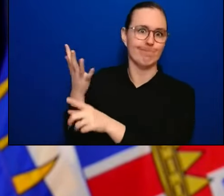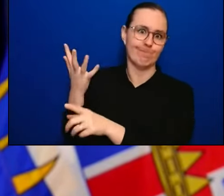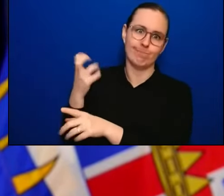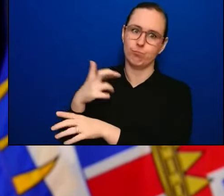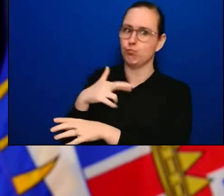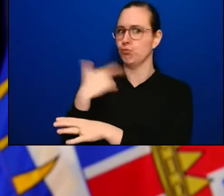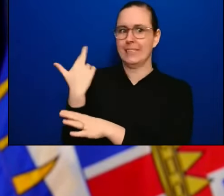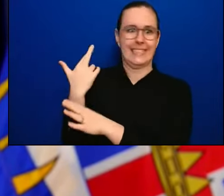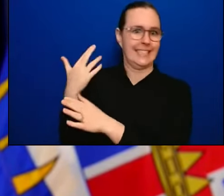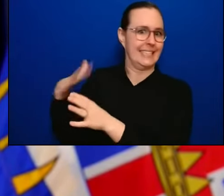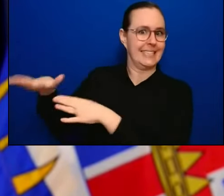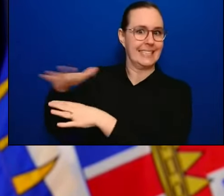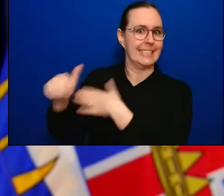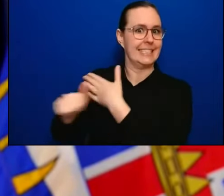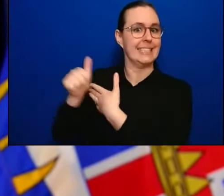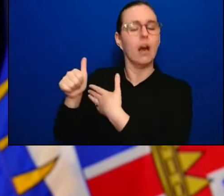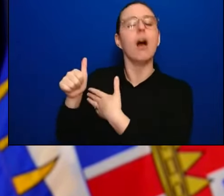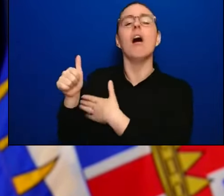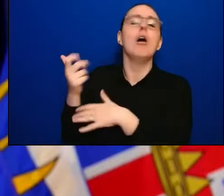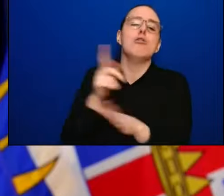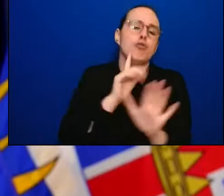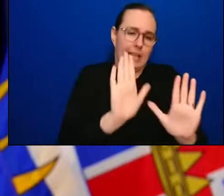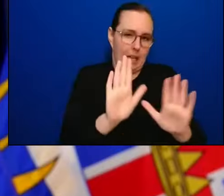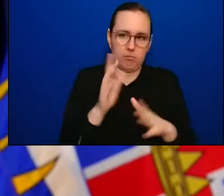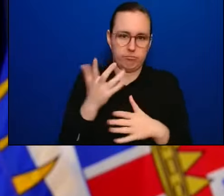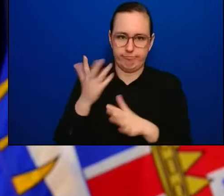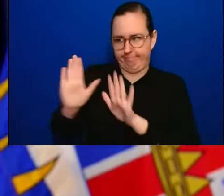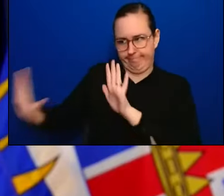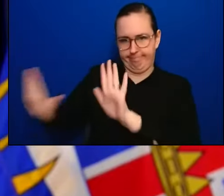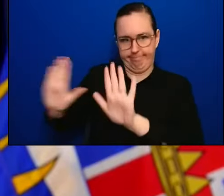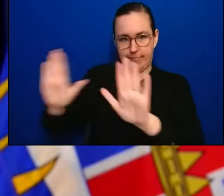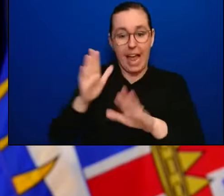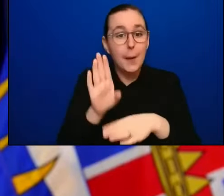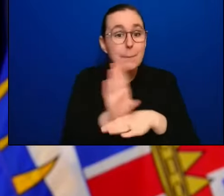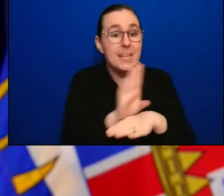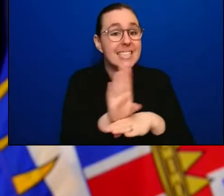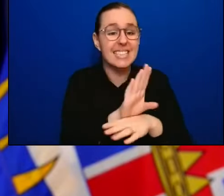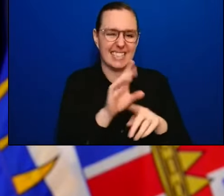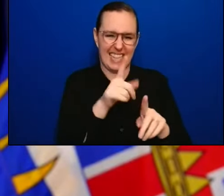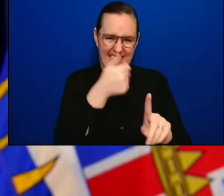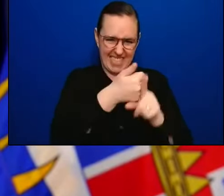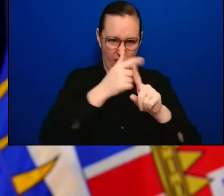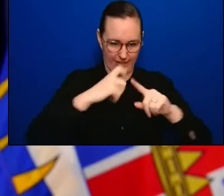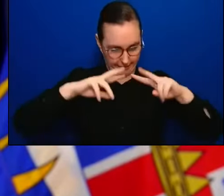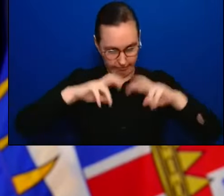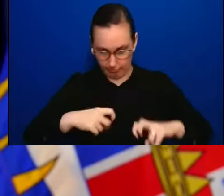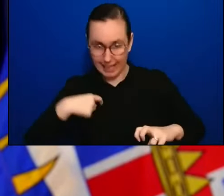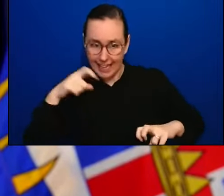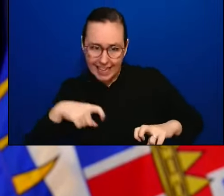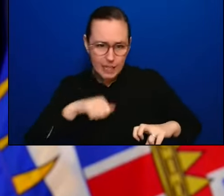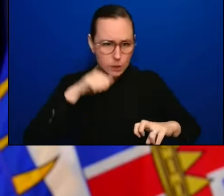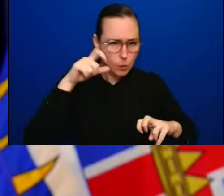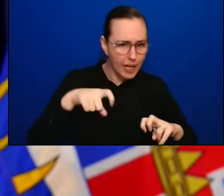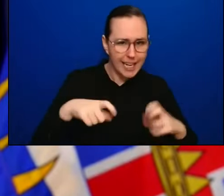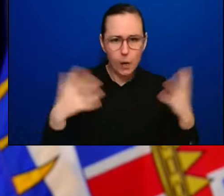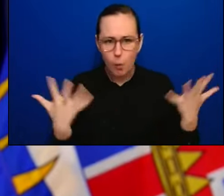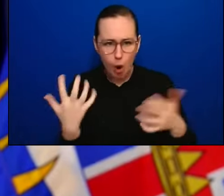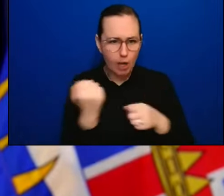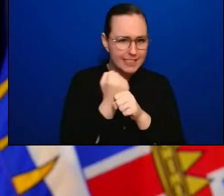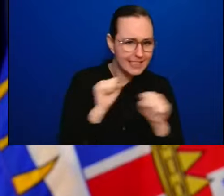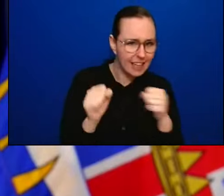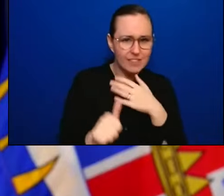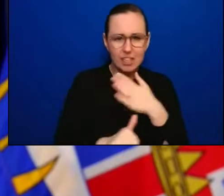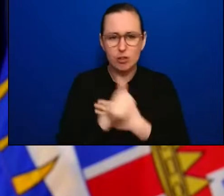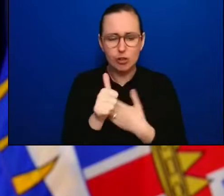business to make sure that they've done their own due diligence and they have the processes in place that meet the requirements of their